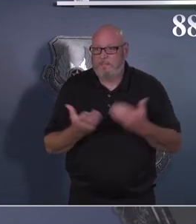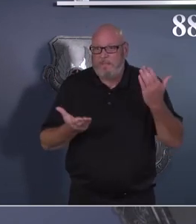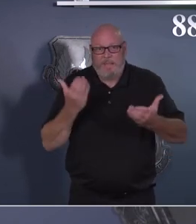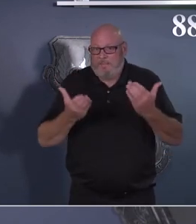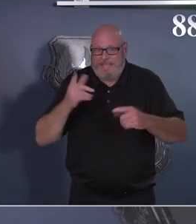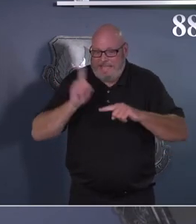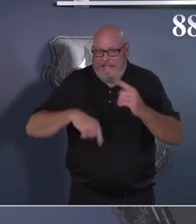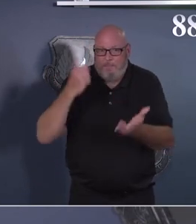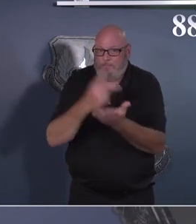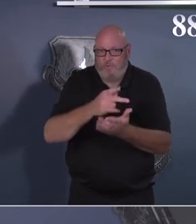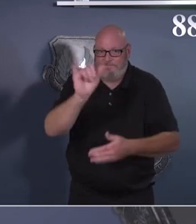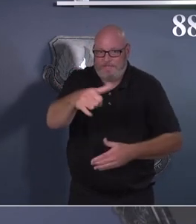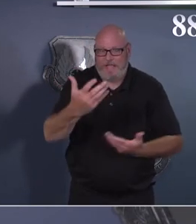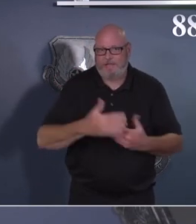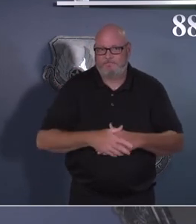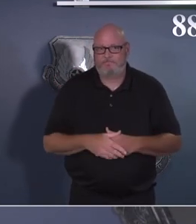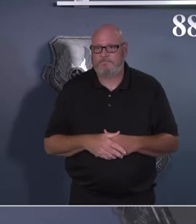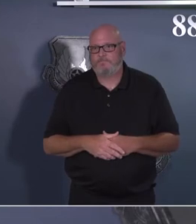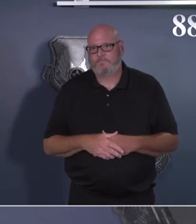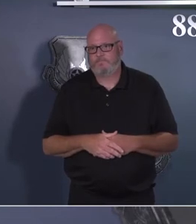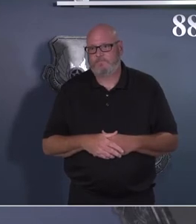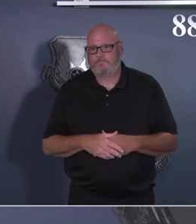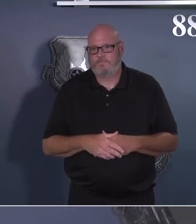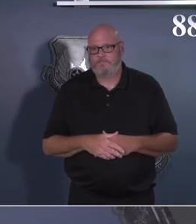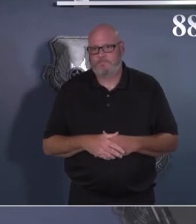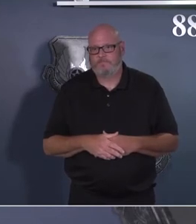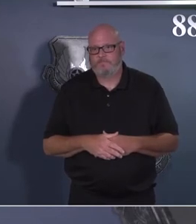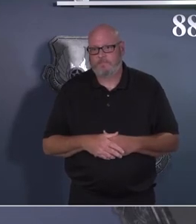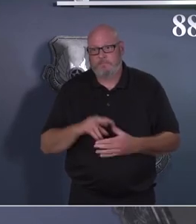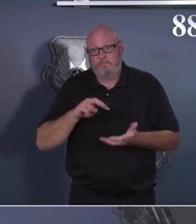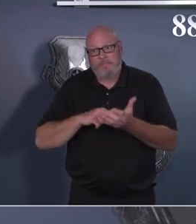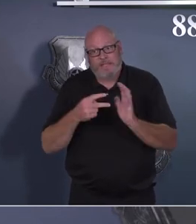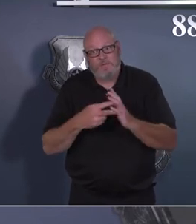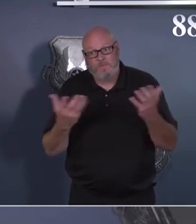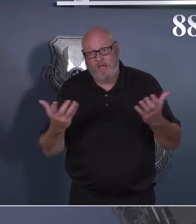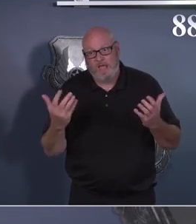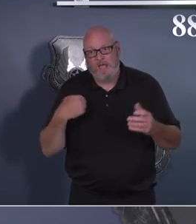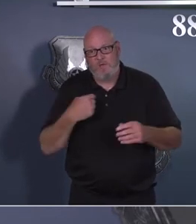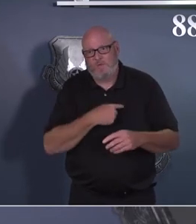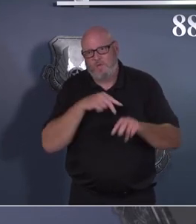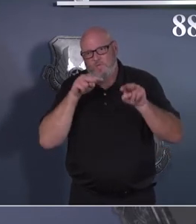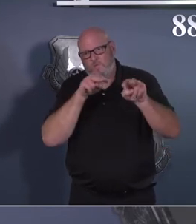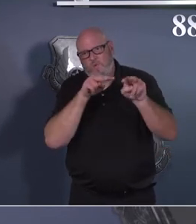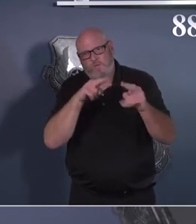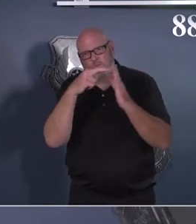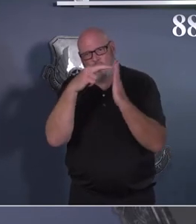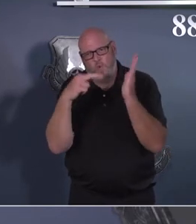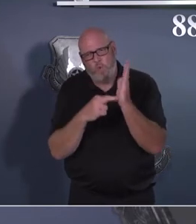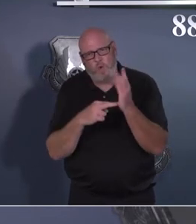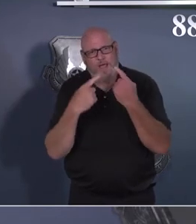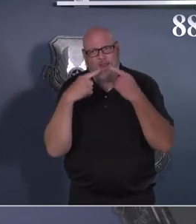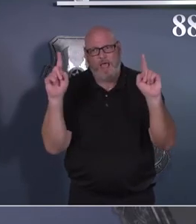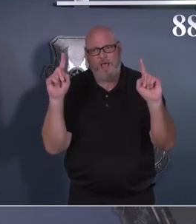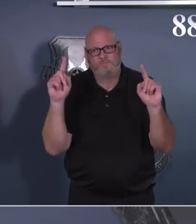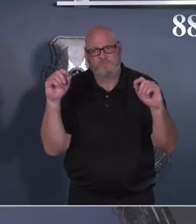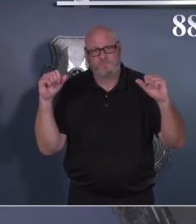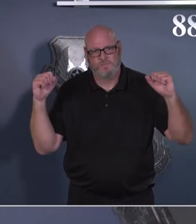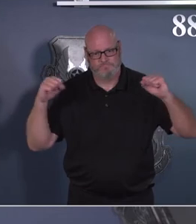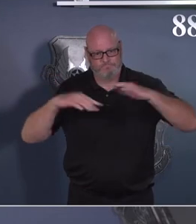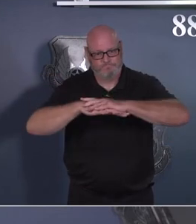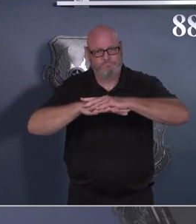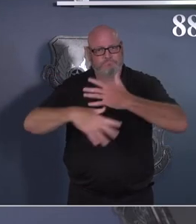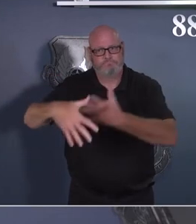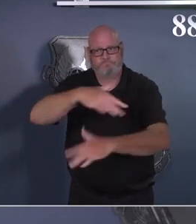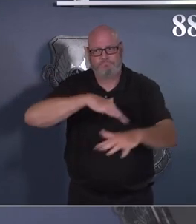And so what I would tell you is take a look at the gathering guidance that went out. It will be posted to our coronavirus